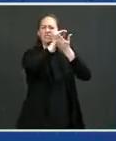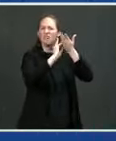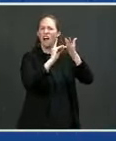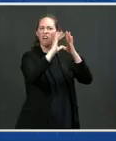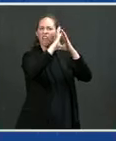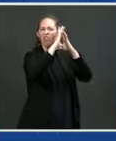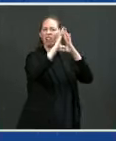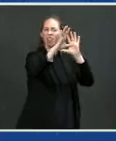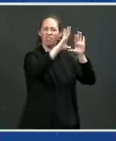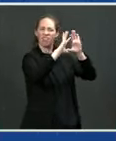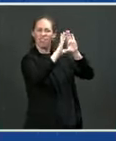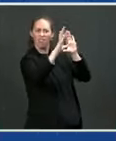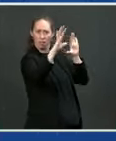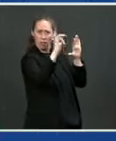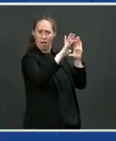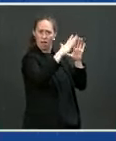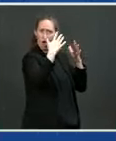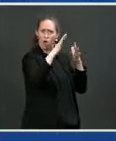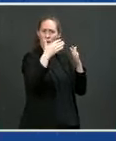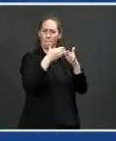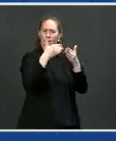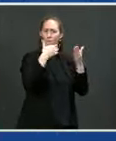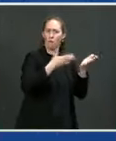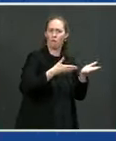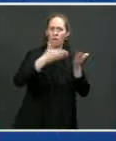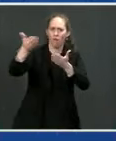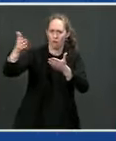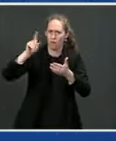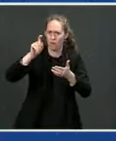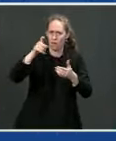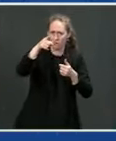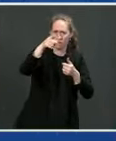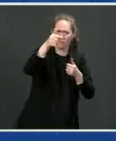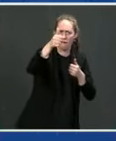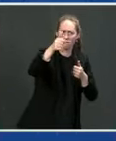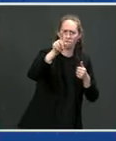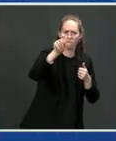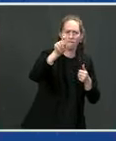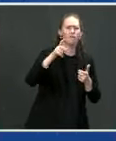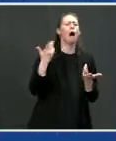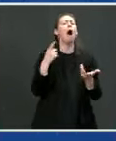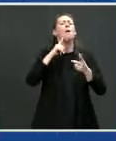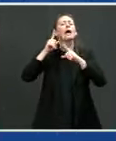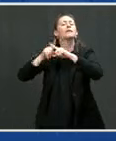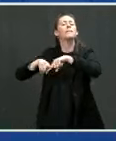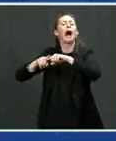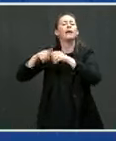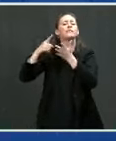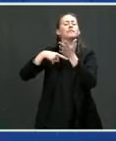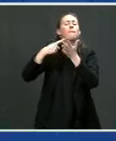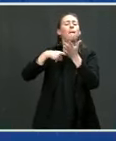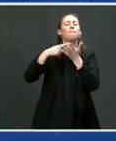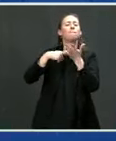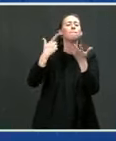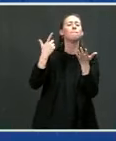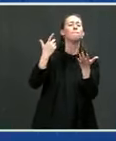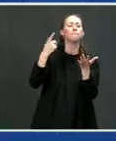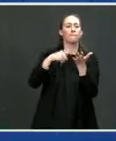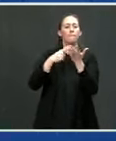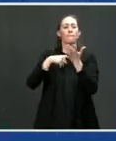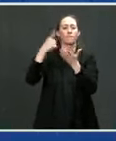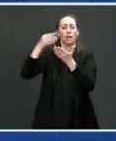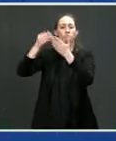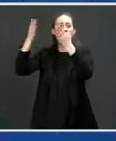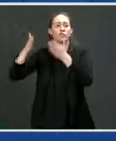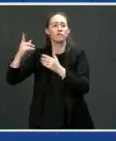before they come in? It depends, sir. Sometimes the buses are, the customer will do the wrap, or they'll